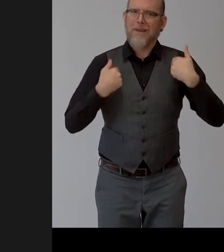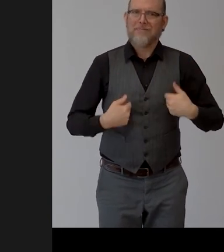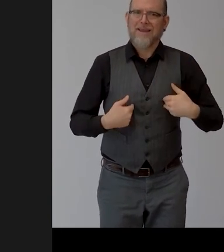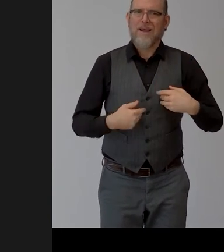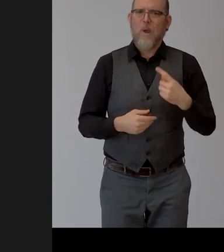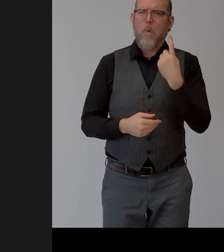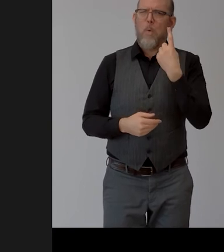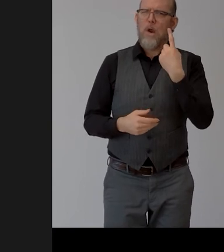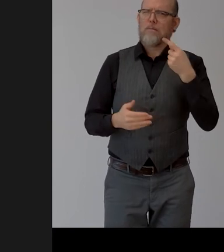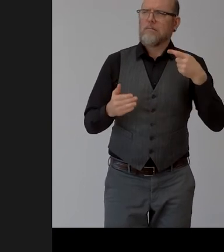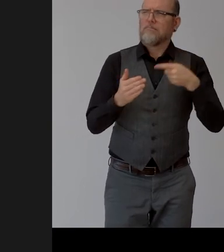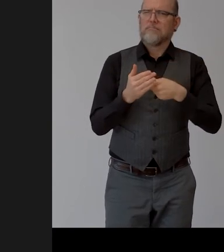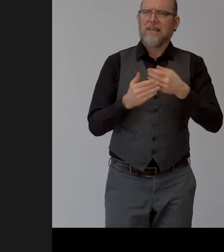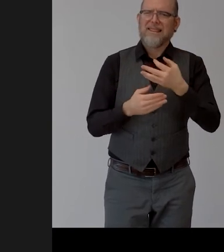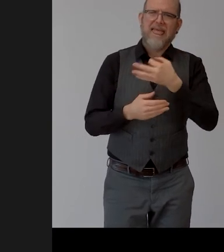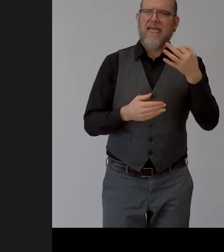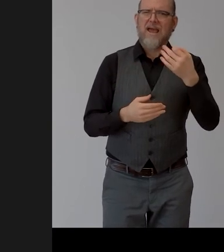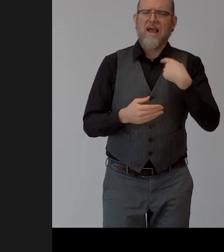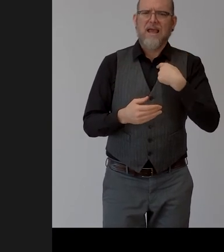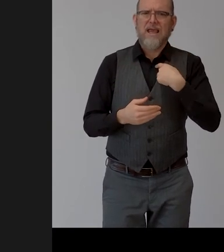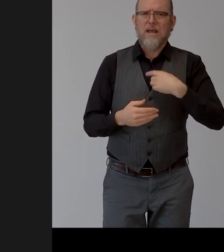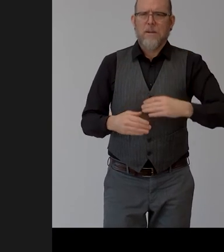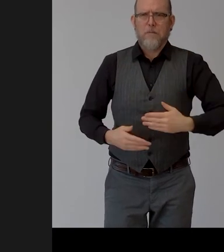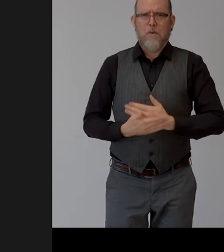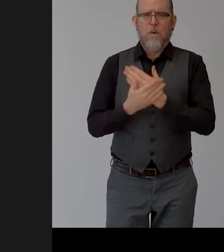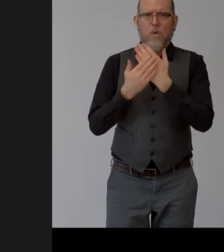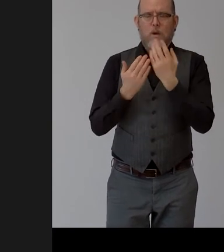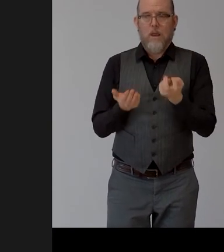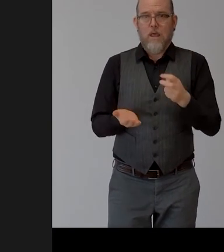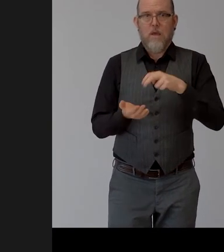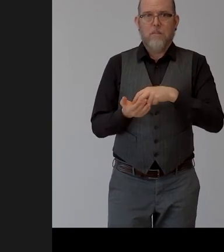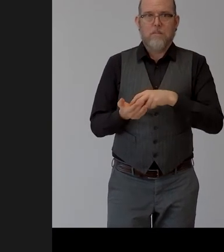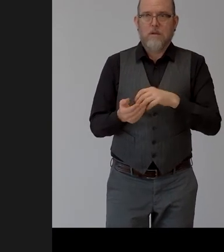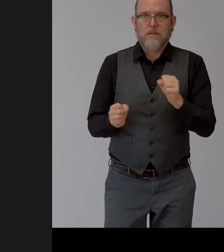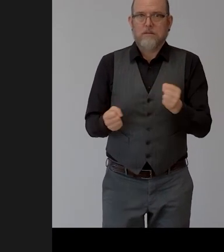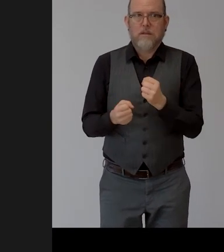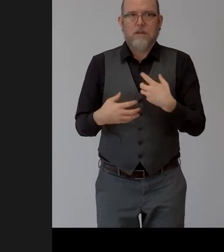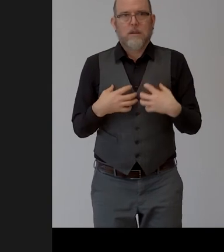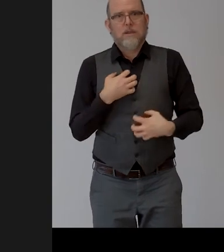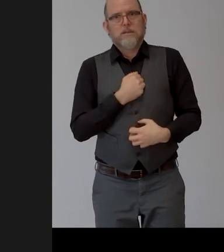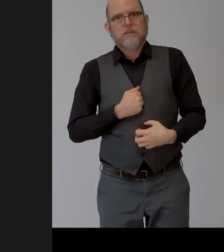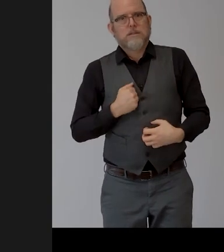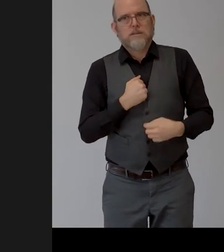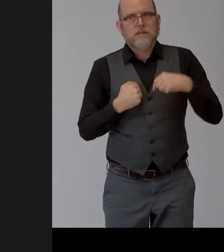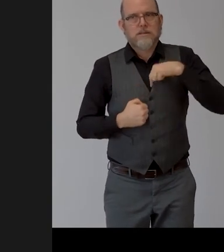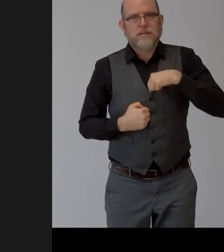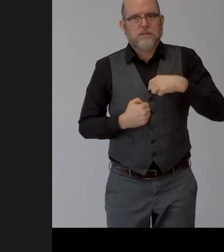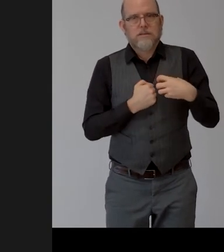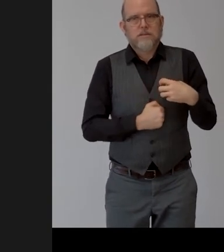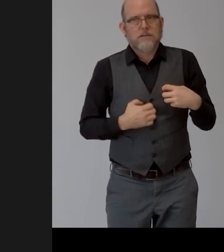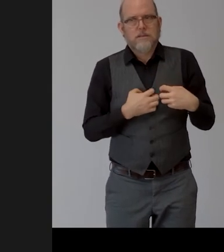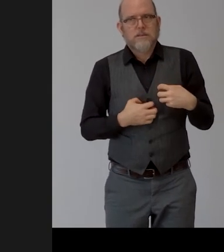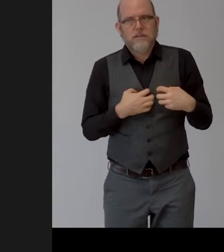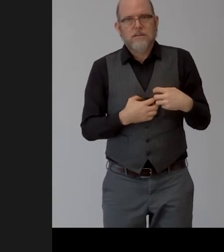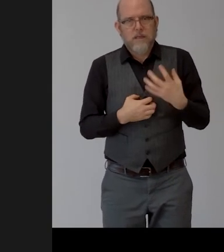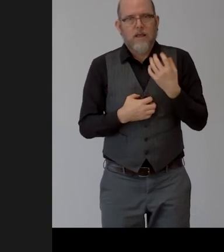long depression i woke up i couldn't even get out of bed everyone there and i couldn't bear